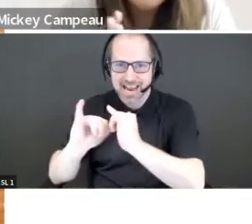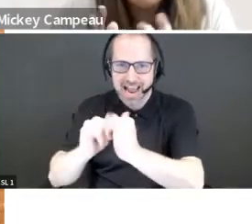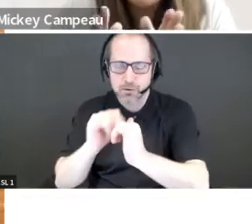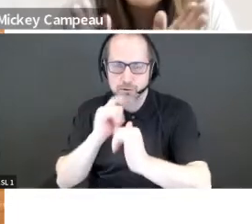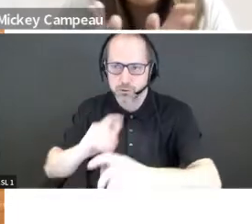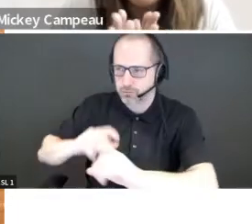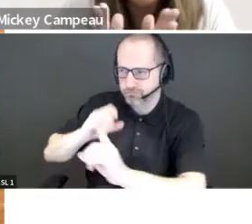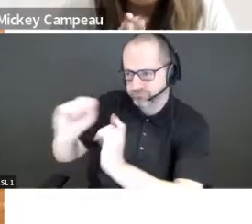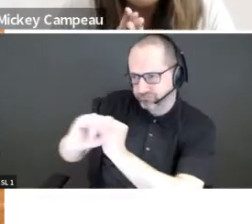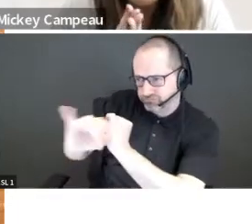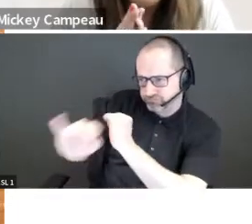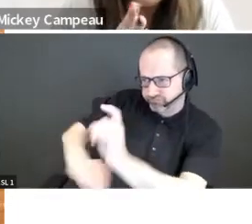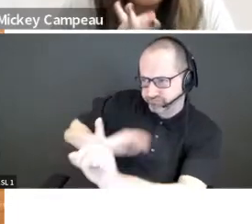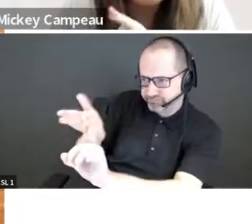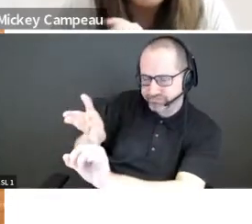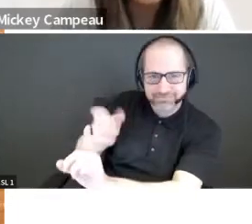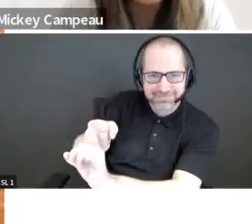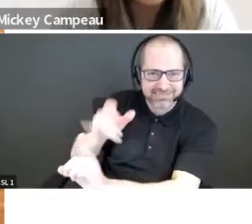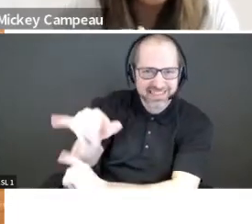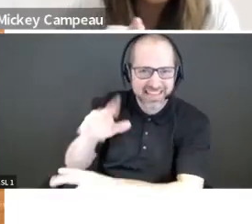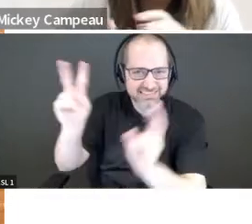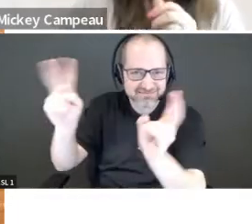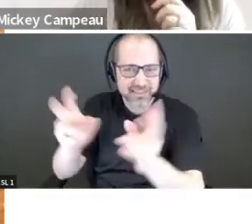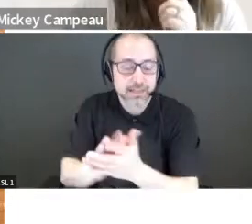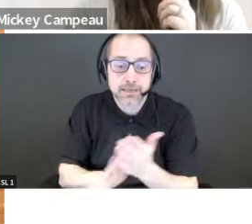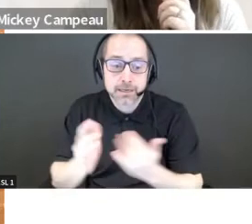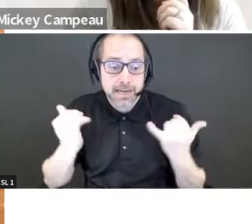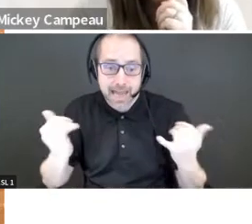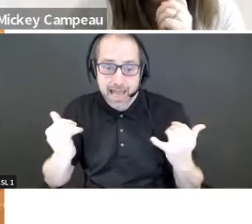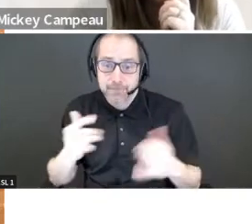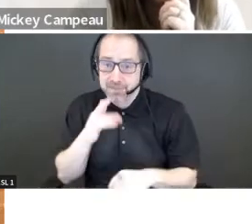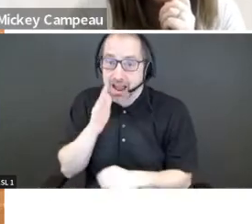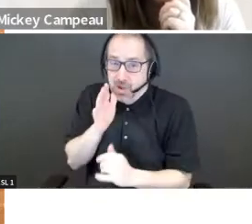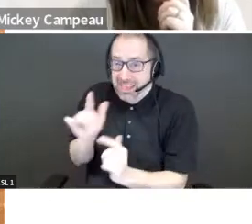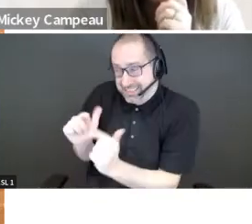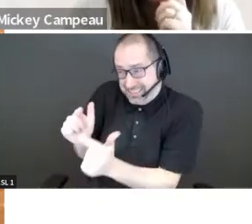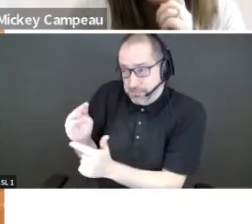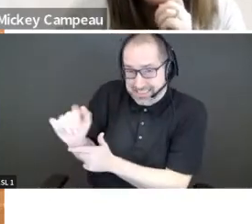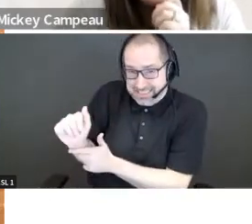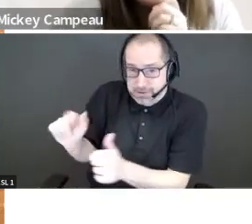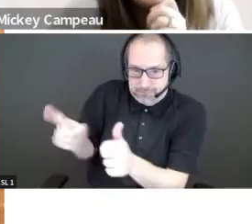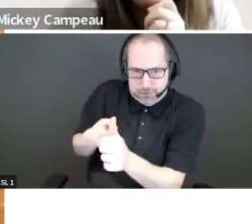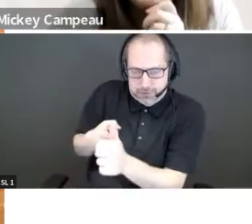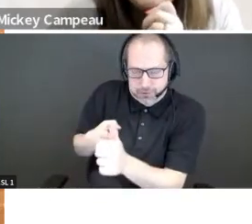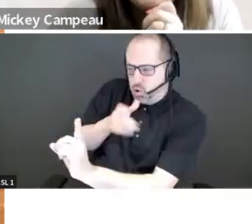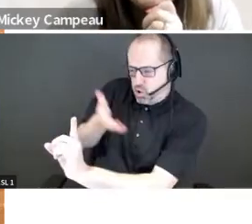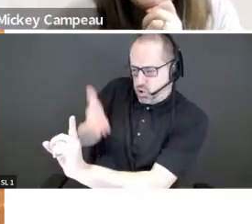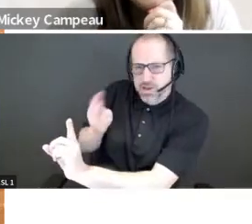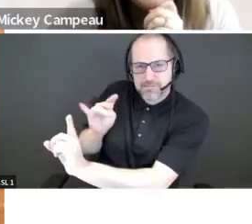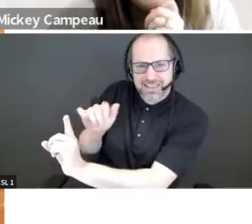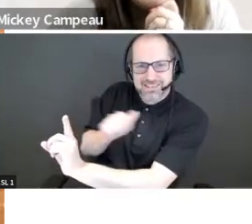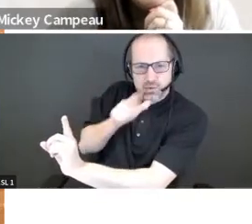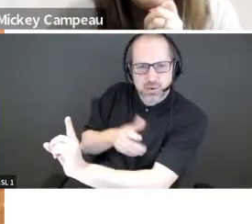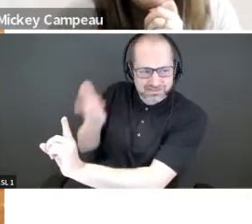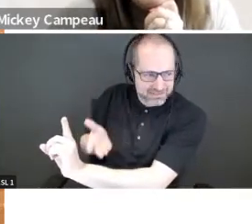I will absolutely pass things over to Melissa after I do a great introduction and tell you who she is.